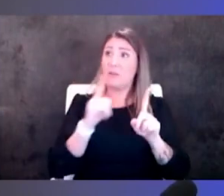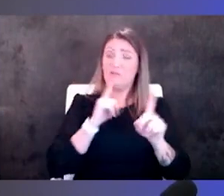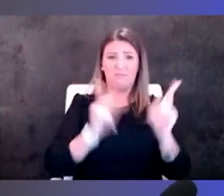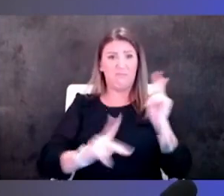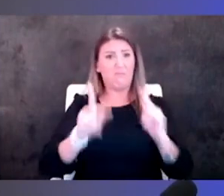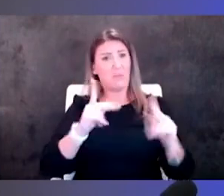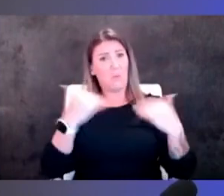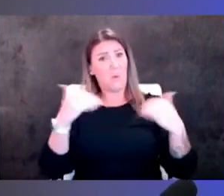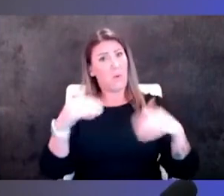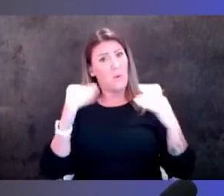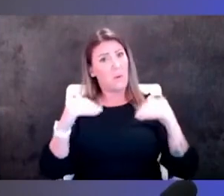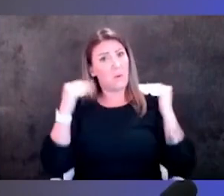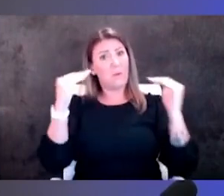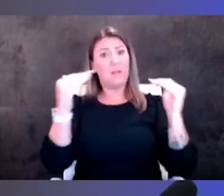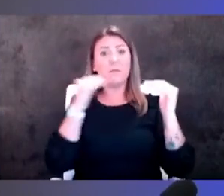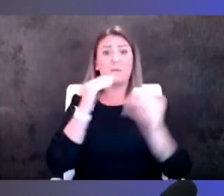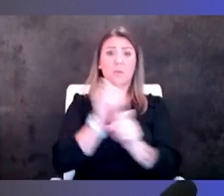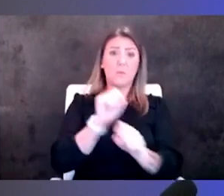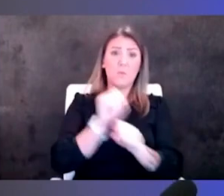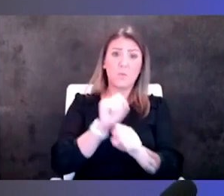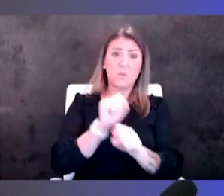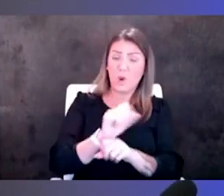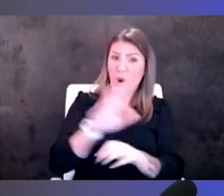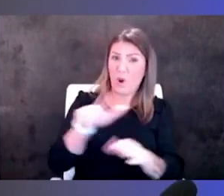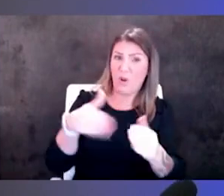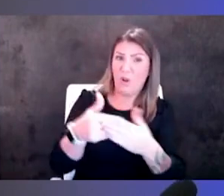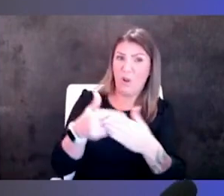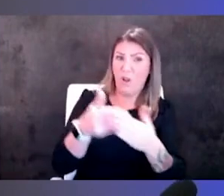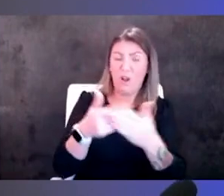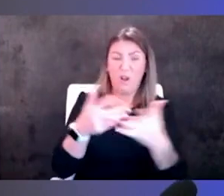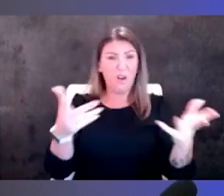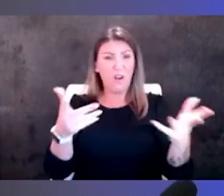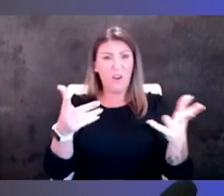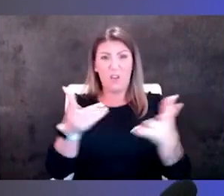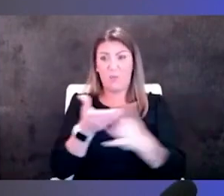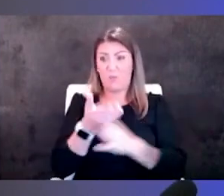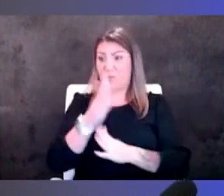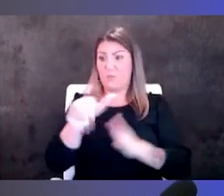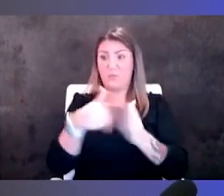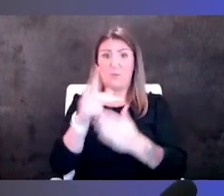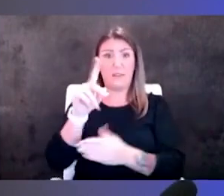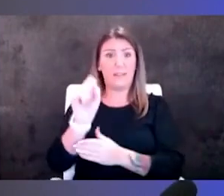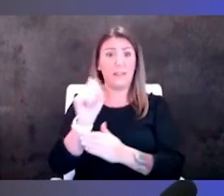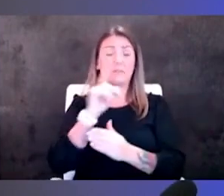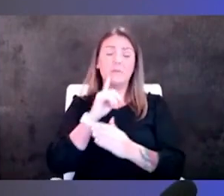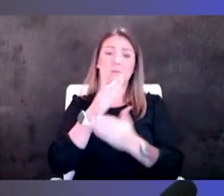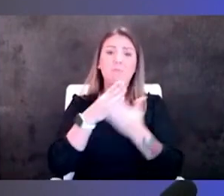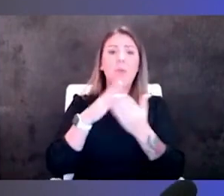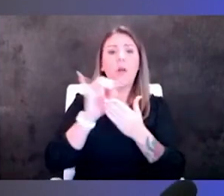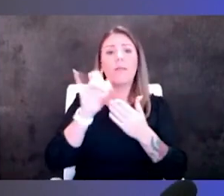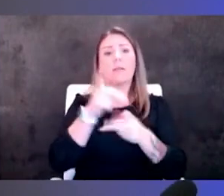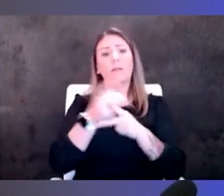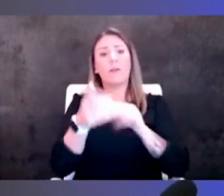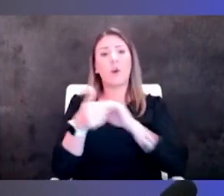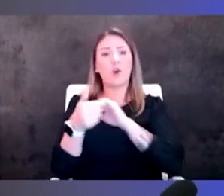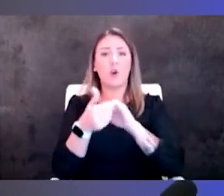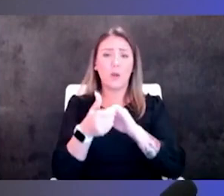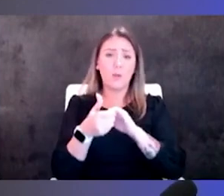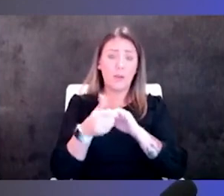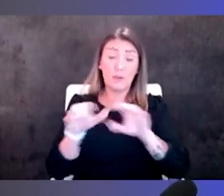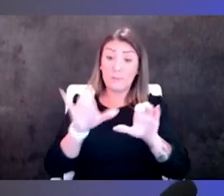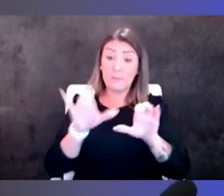they're doing out in the front lines across rural Kansas our partners that are are part of this care collaborative have done the work and